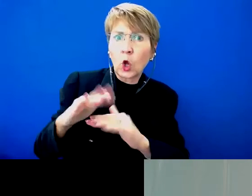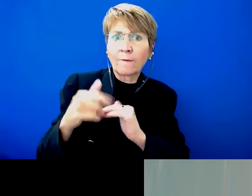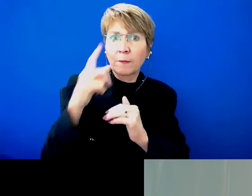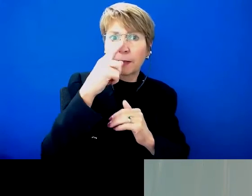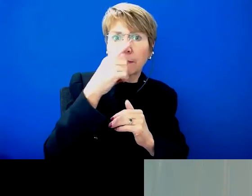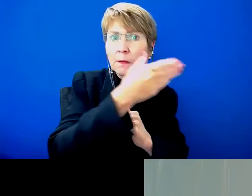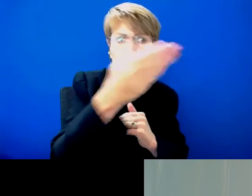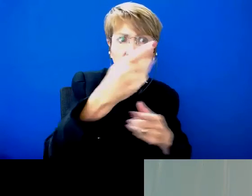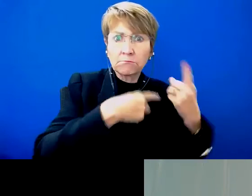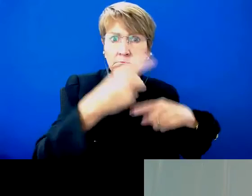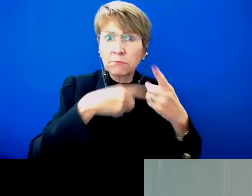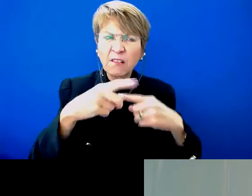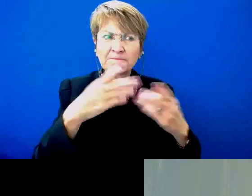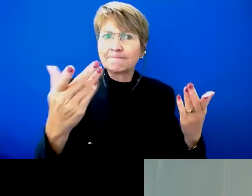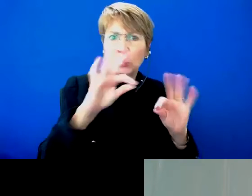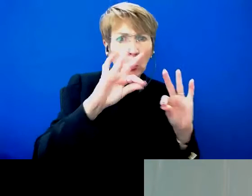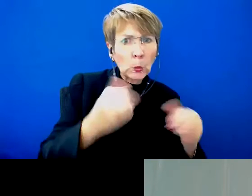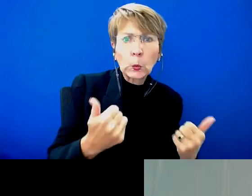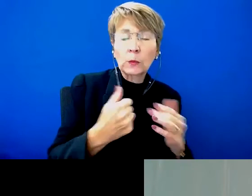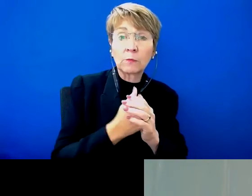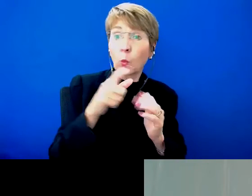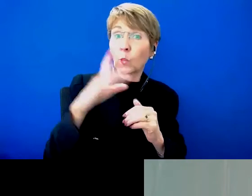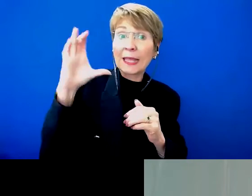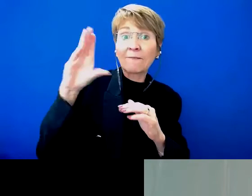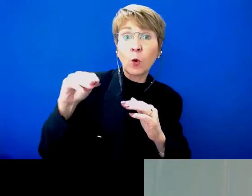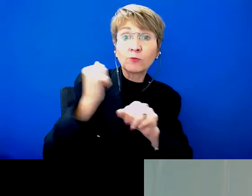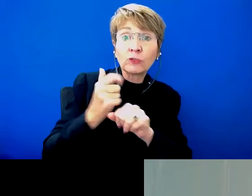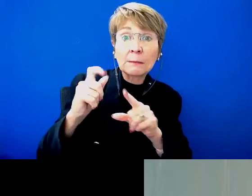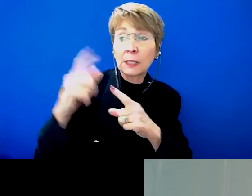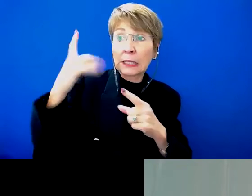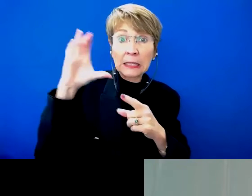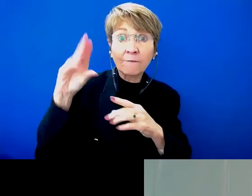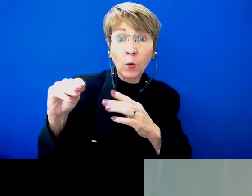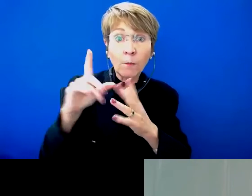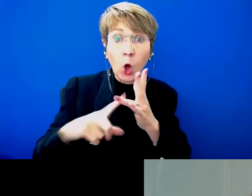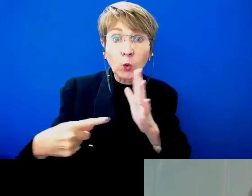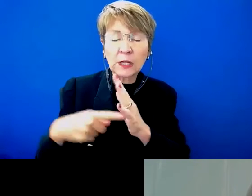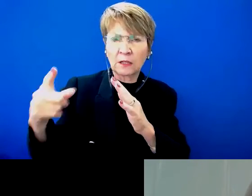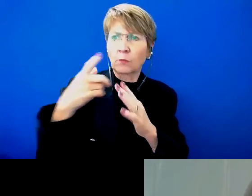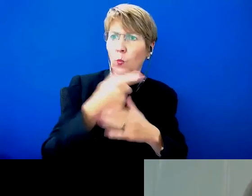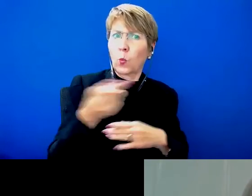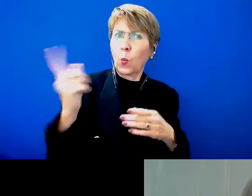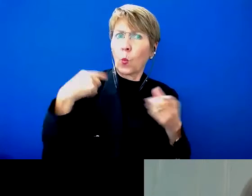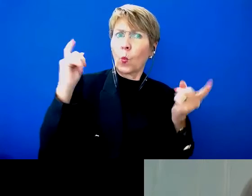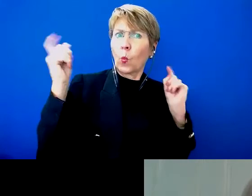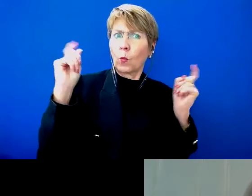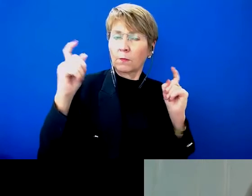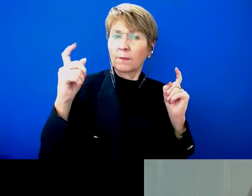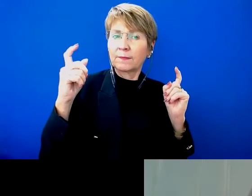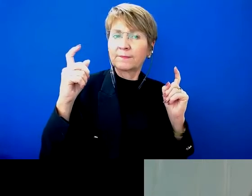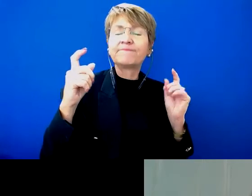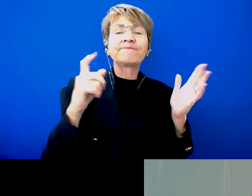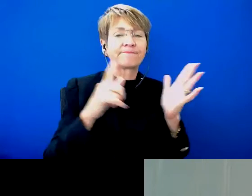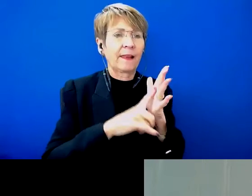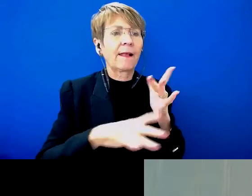clinicians and AT developers as well? Is it pretty much across the board that people are concerned about this? Yes, it is. And obviously, you know, it's